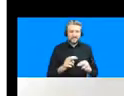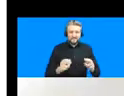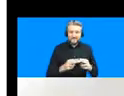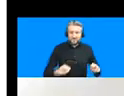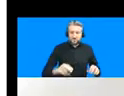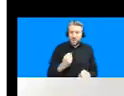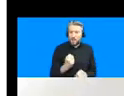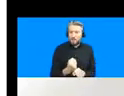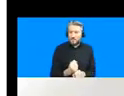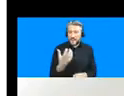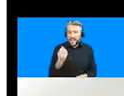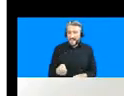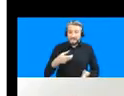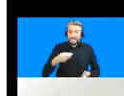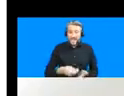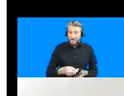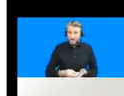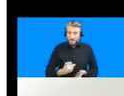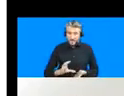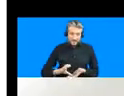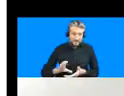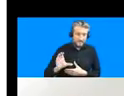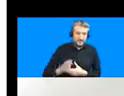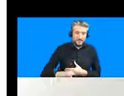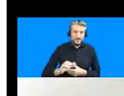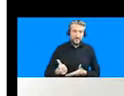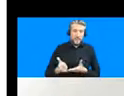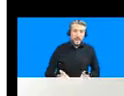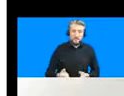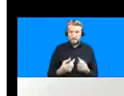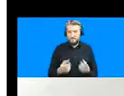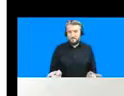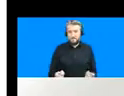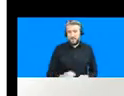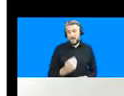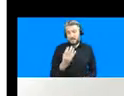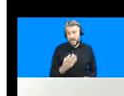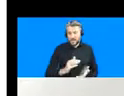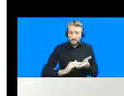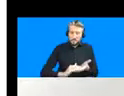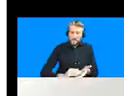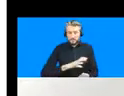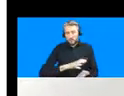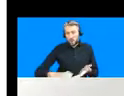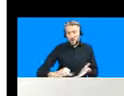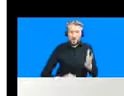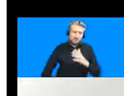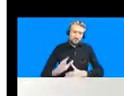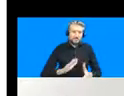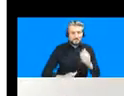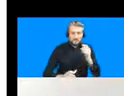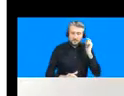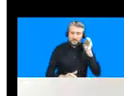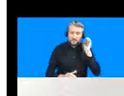you know worth about 900 million us dollars and this particular program has also been uh sort of criticized